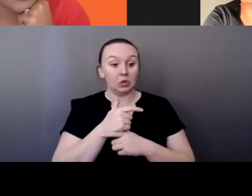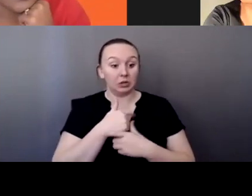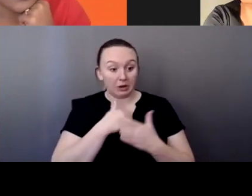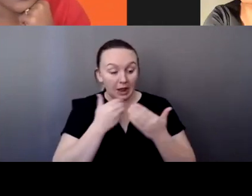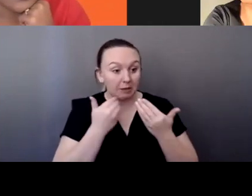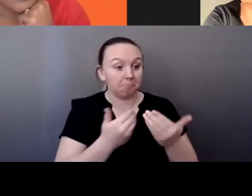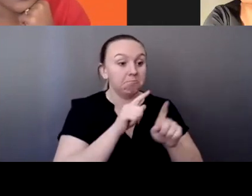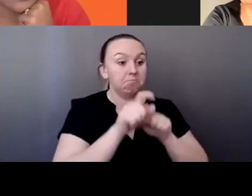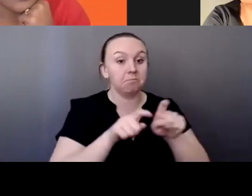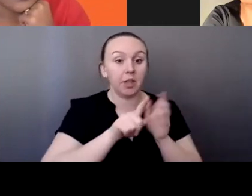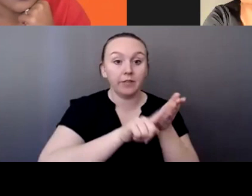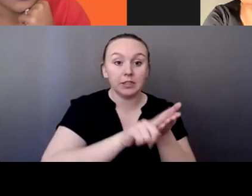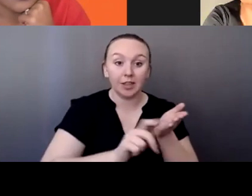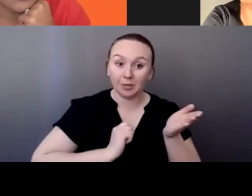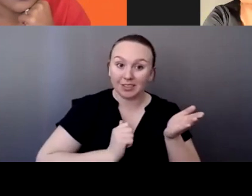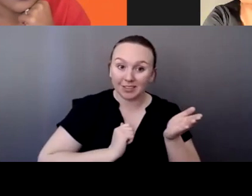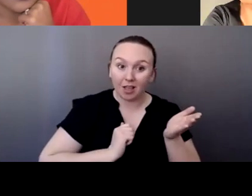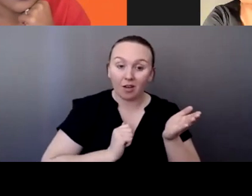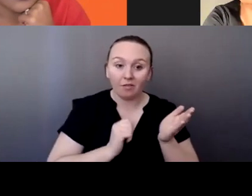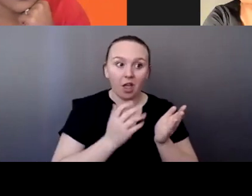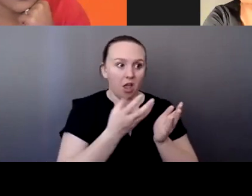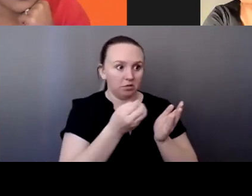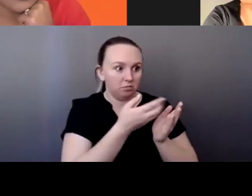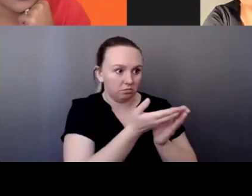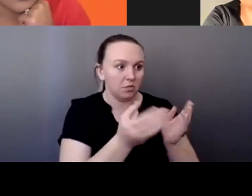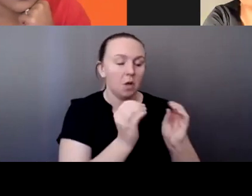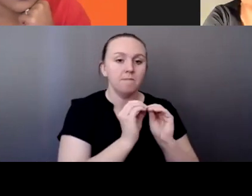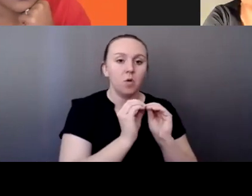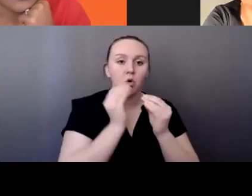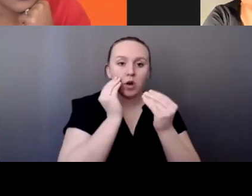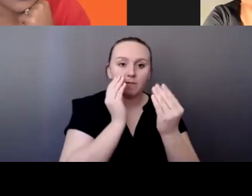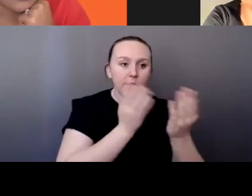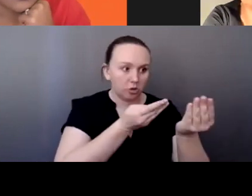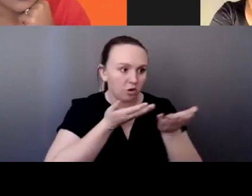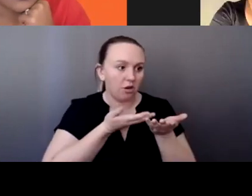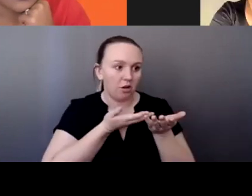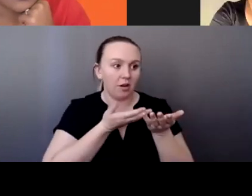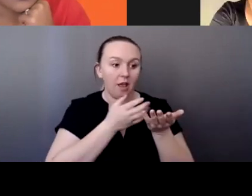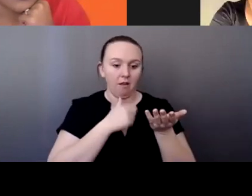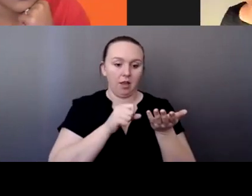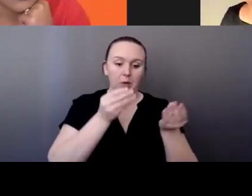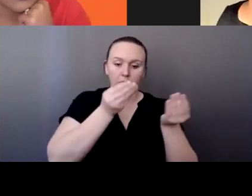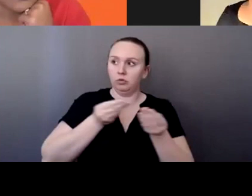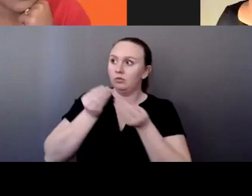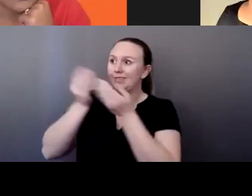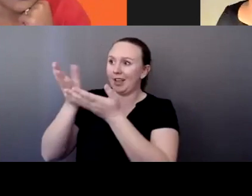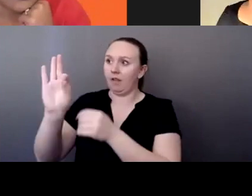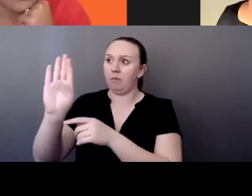myself and actually got more information and was able to relay that onto the FBI,